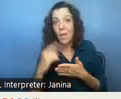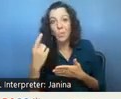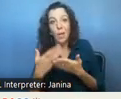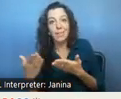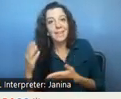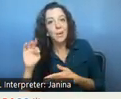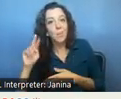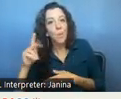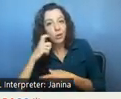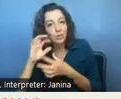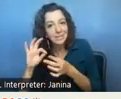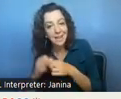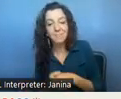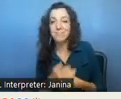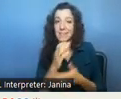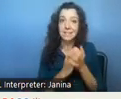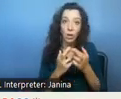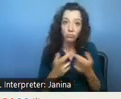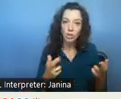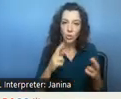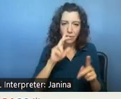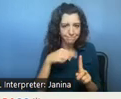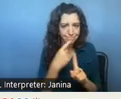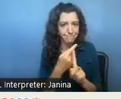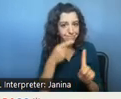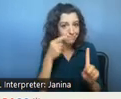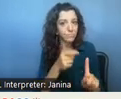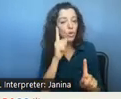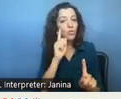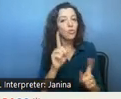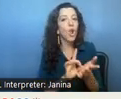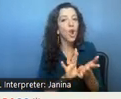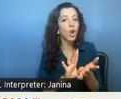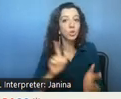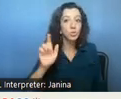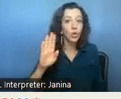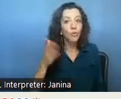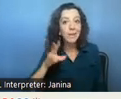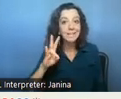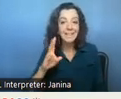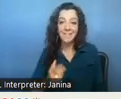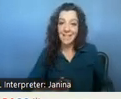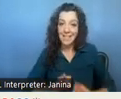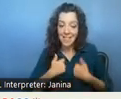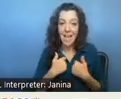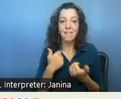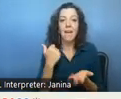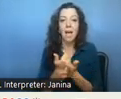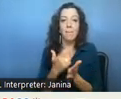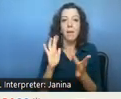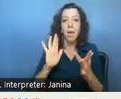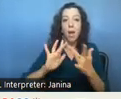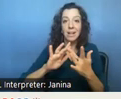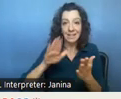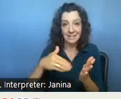resources that have been dedicated to helping launch a 24-7 live help contact center that will help